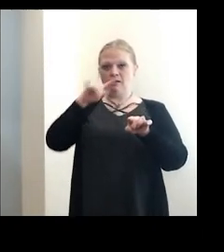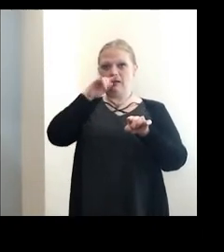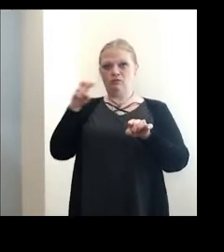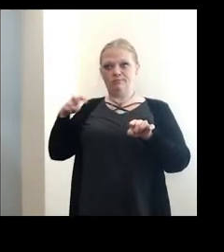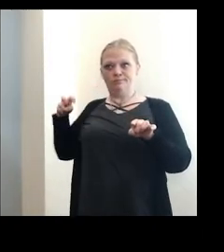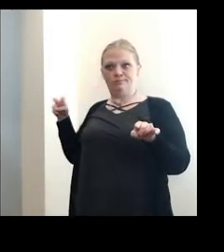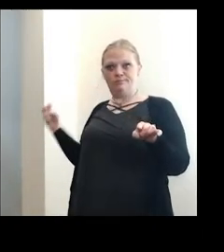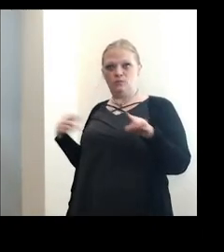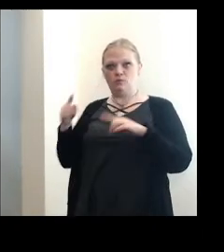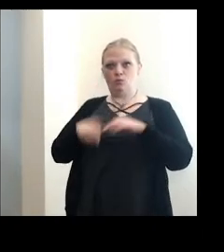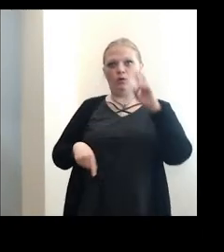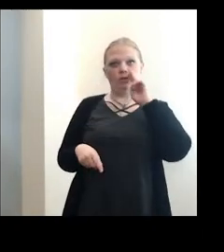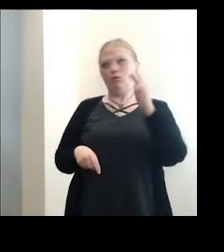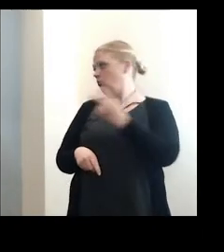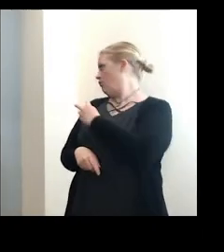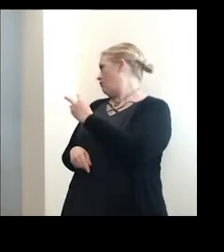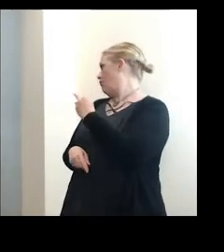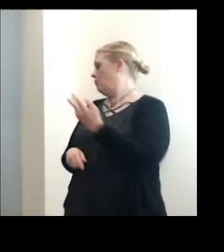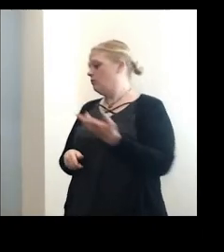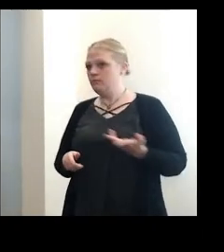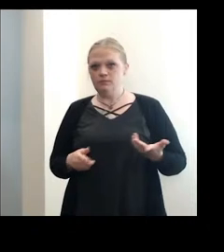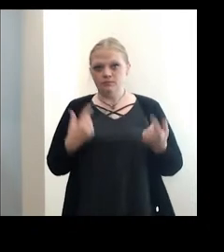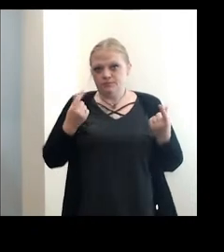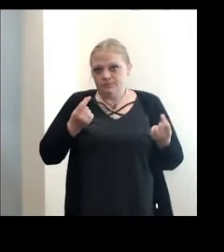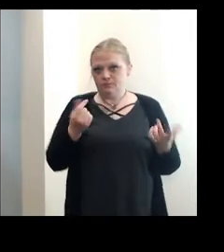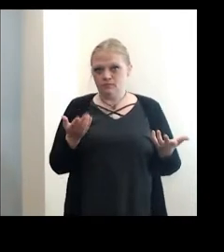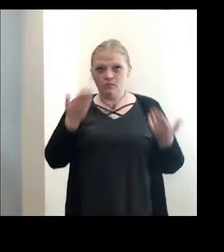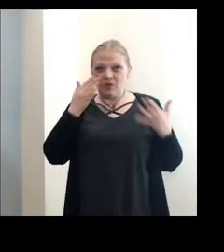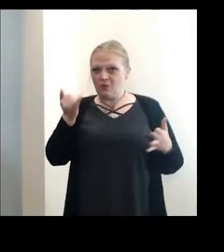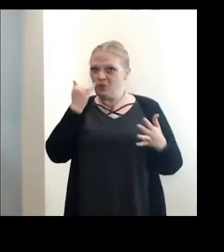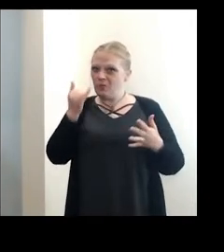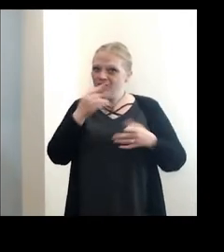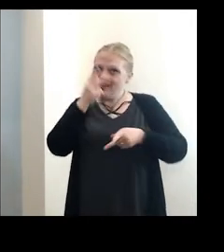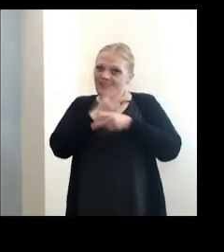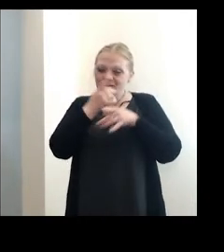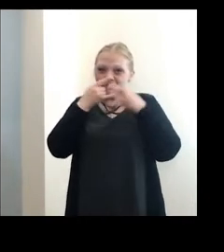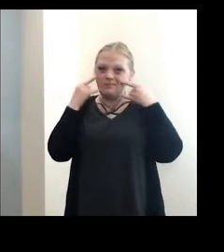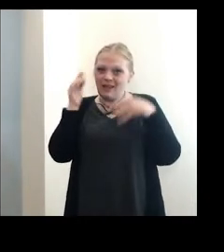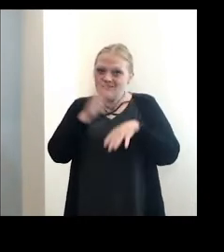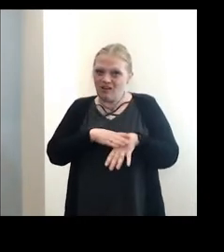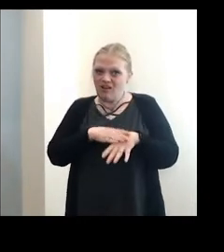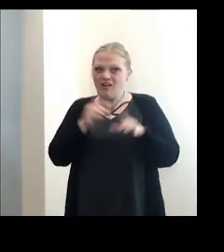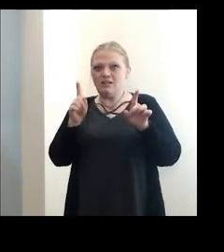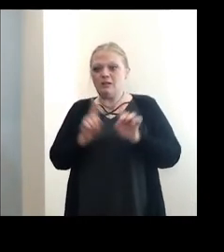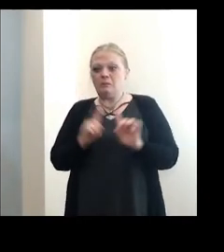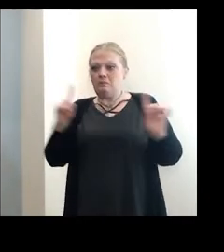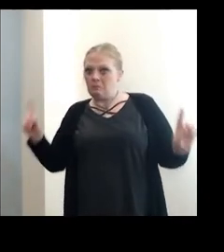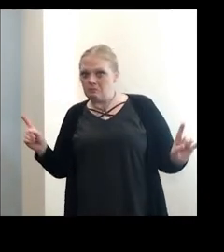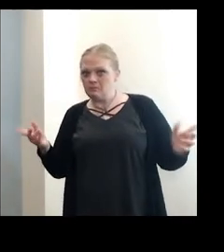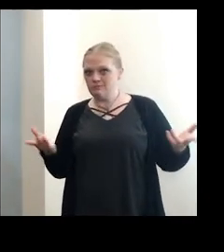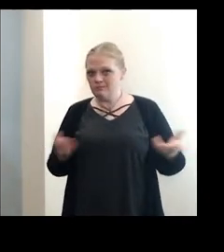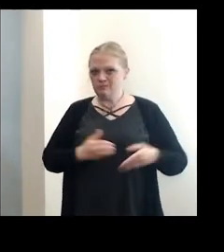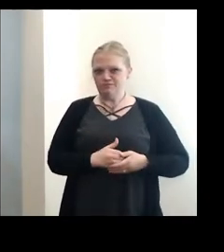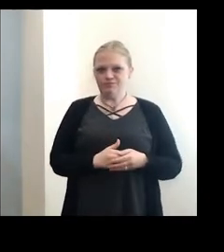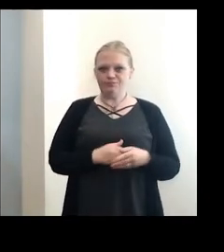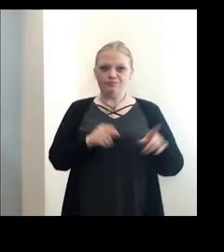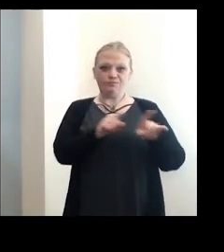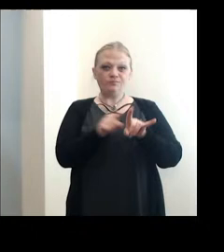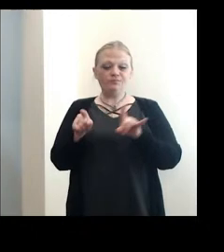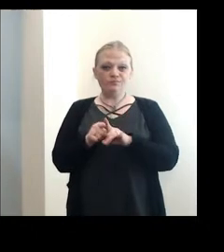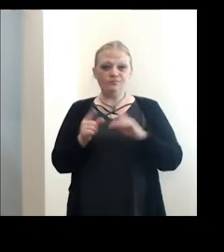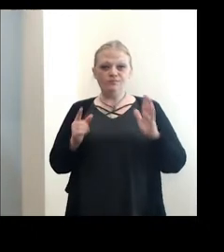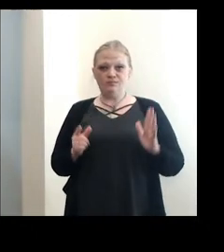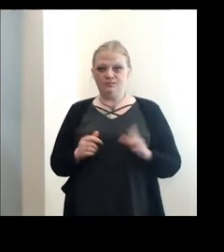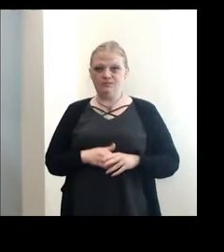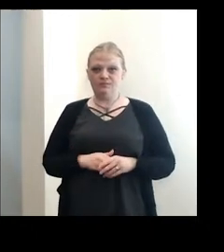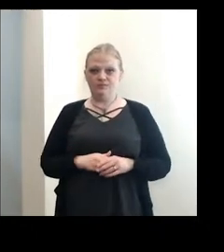to keep track on, you know, what the kids are doing. Uh, so we don't know if they're adhering to masks and, and social distancing. Also, um, we're finding